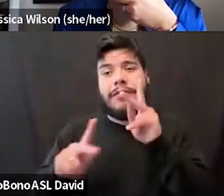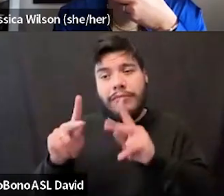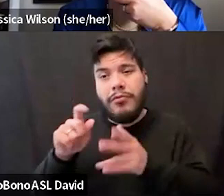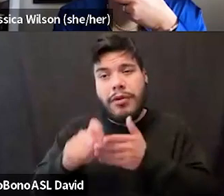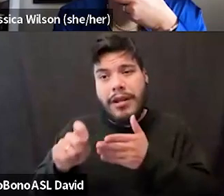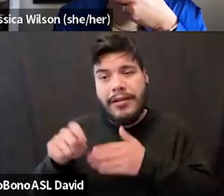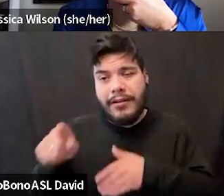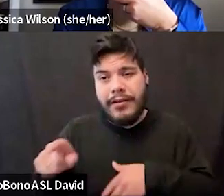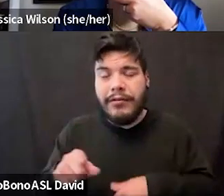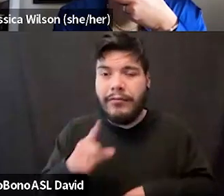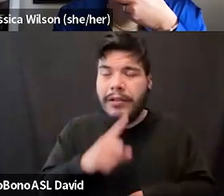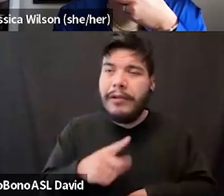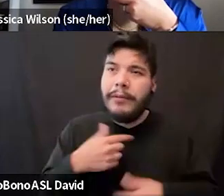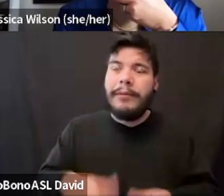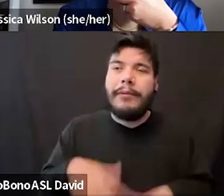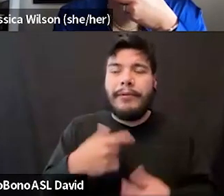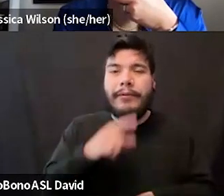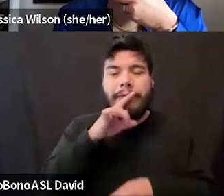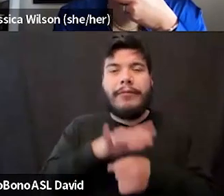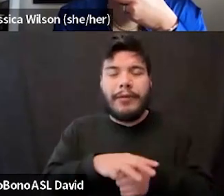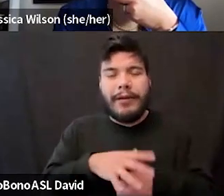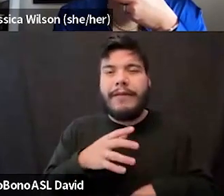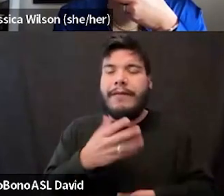and it's affirming and, and incredibly humanizing.